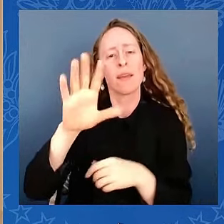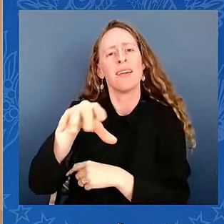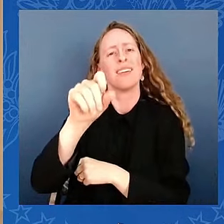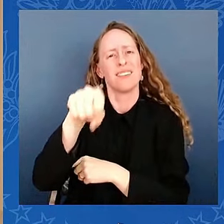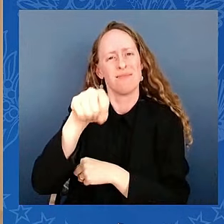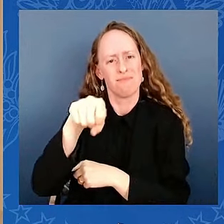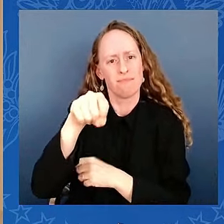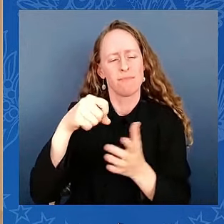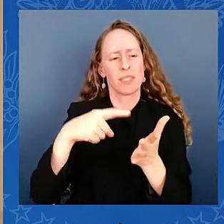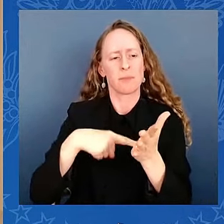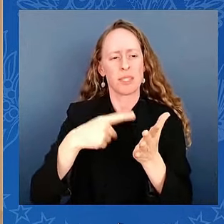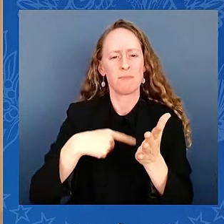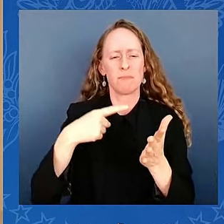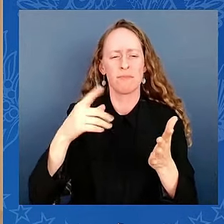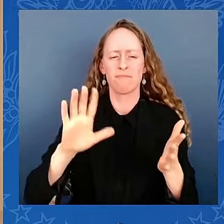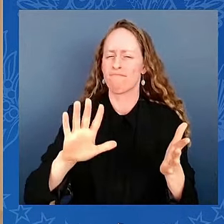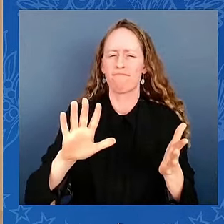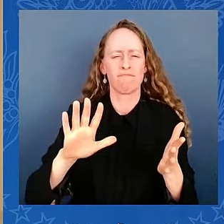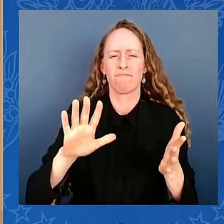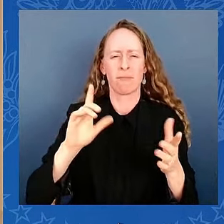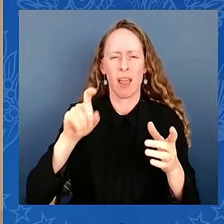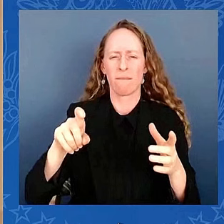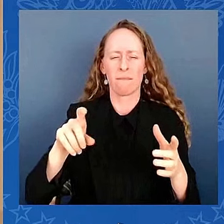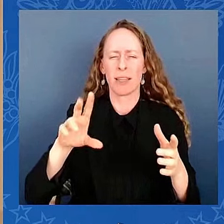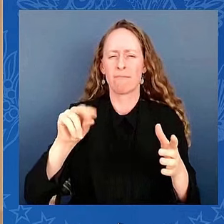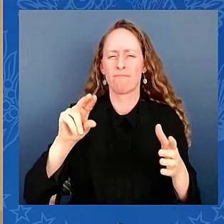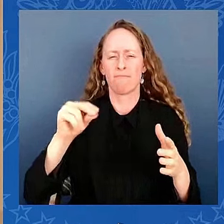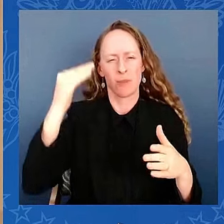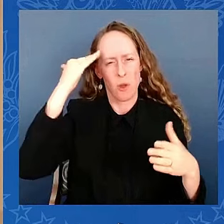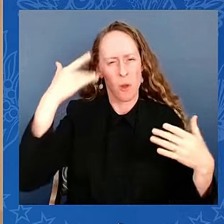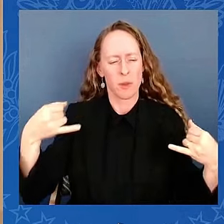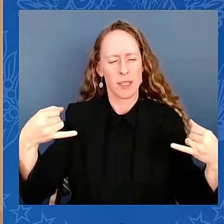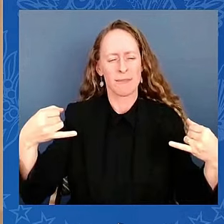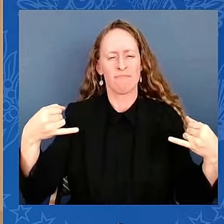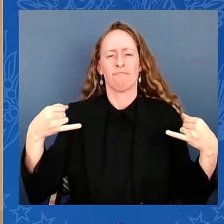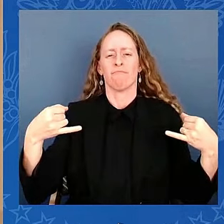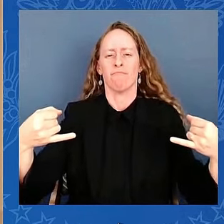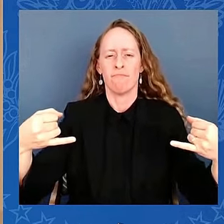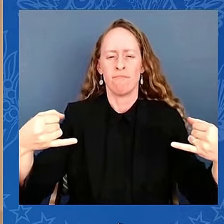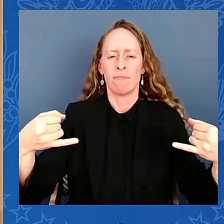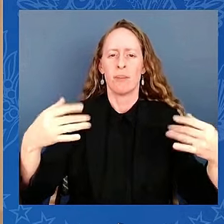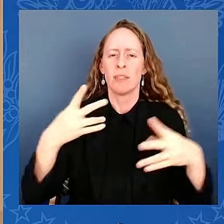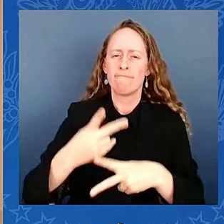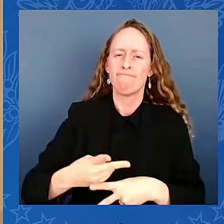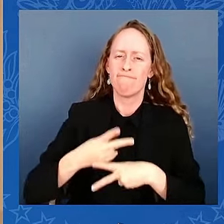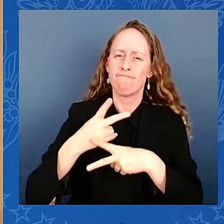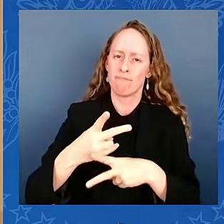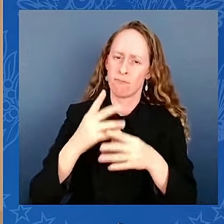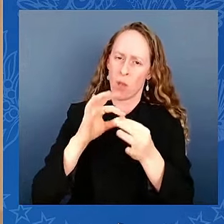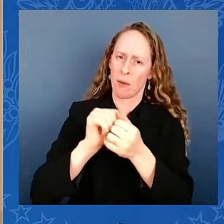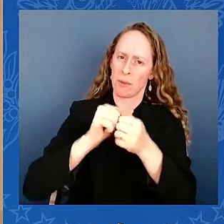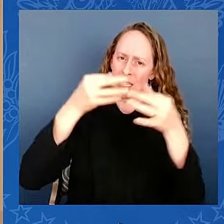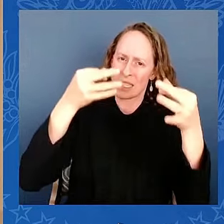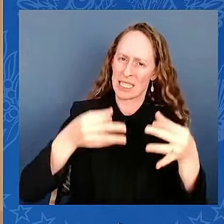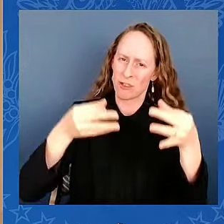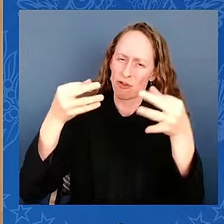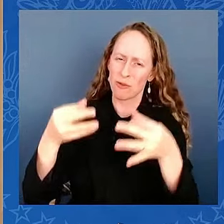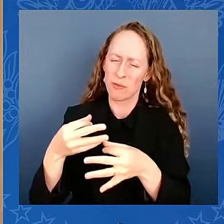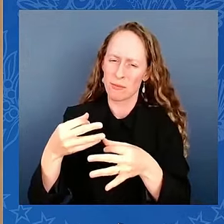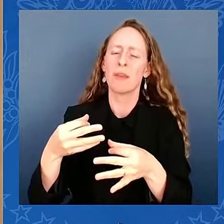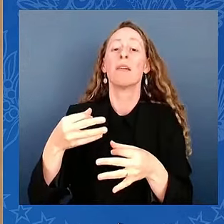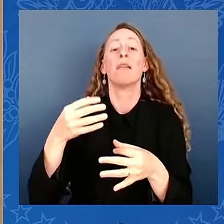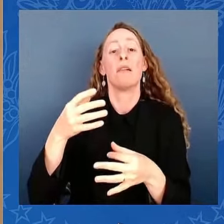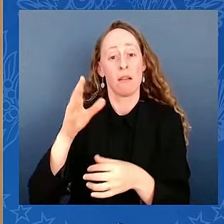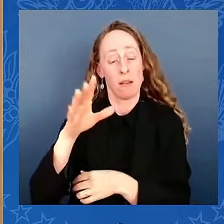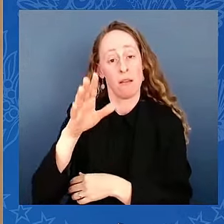of the office of the presidency. This nation was founded on the principle that there are no kings in America. Each,